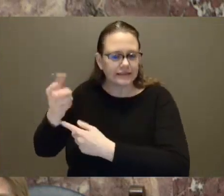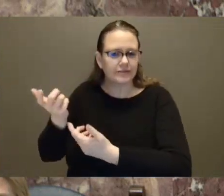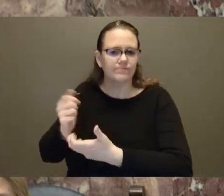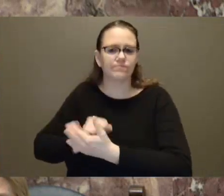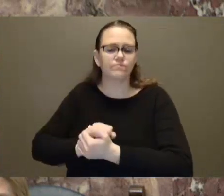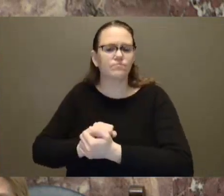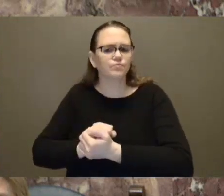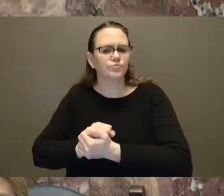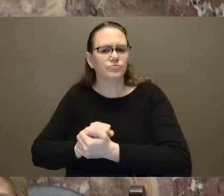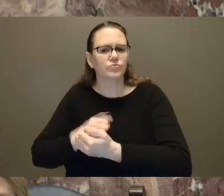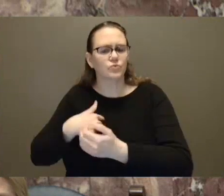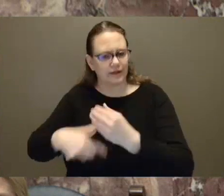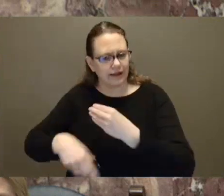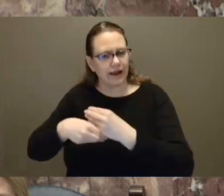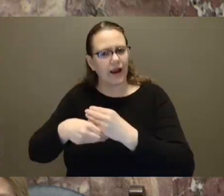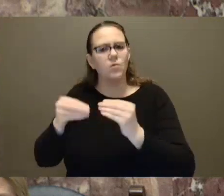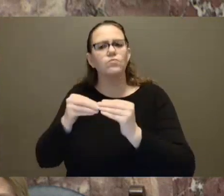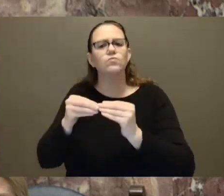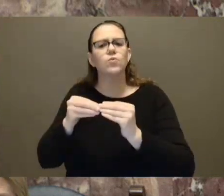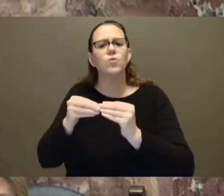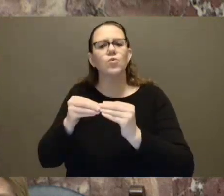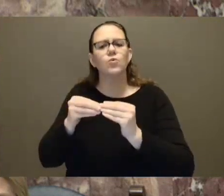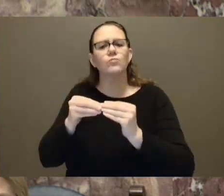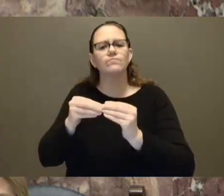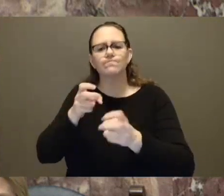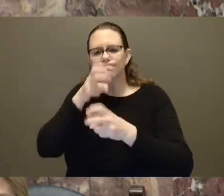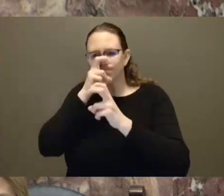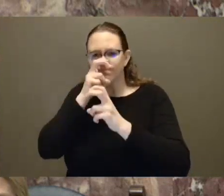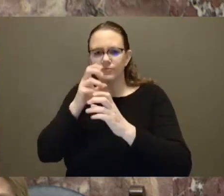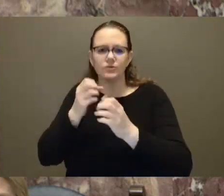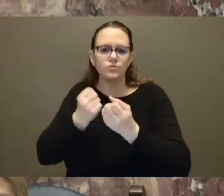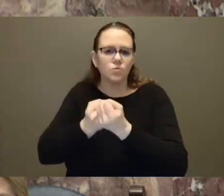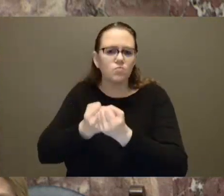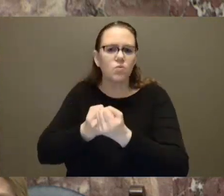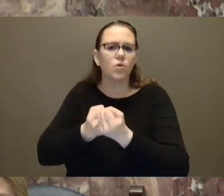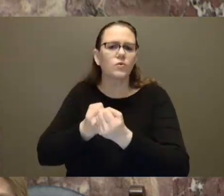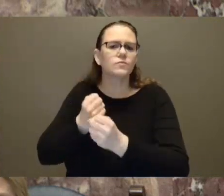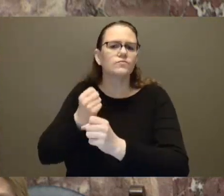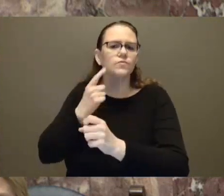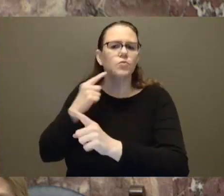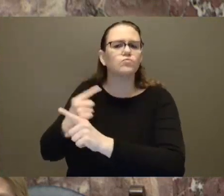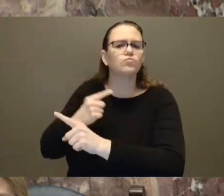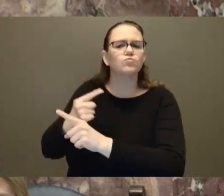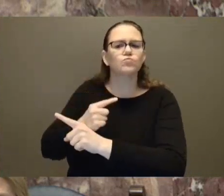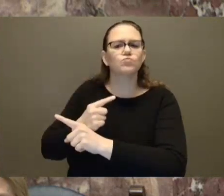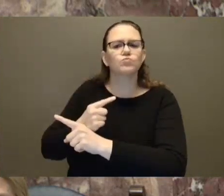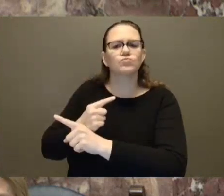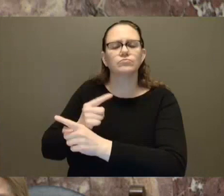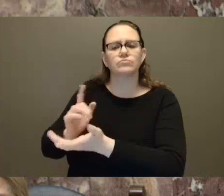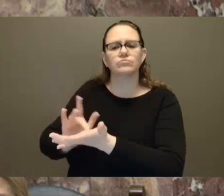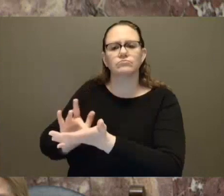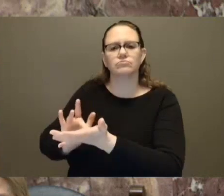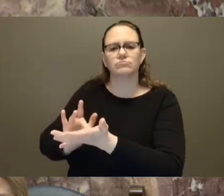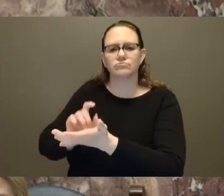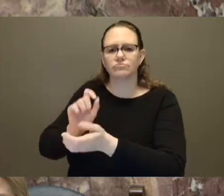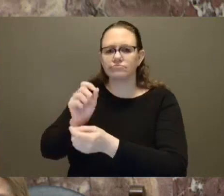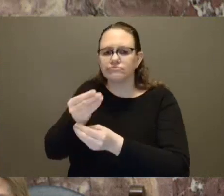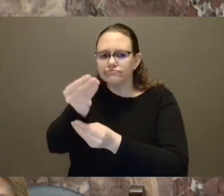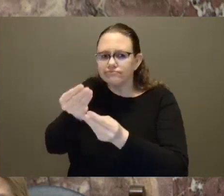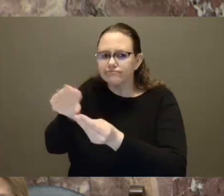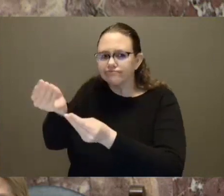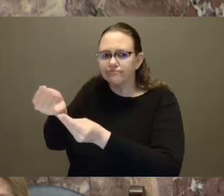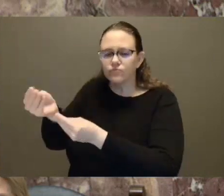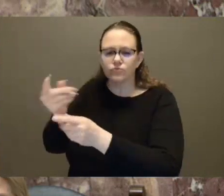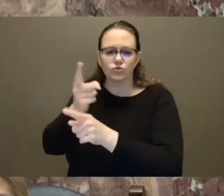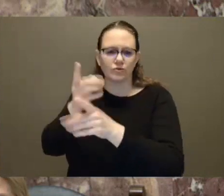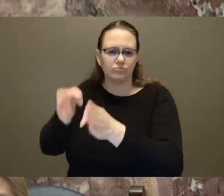supports on that side, Honourable Speaker. But what I would say, again, to put this situation in context, Honourable Speaker, is